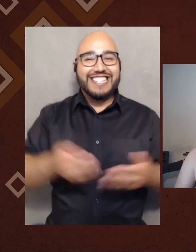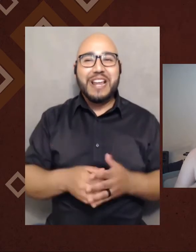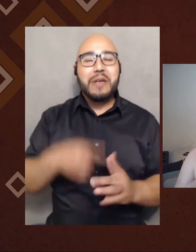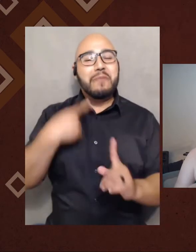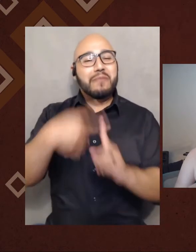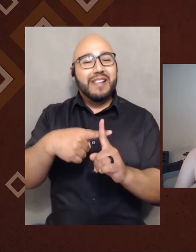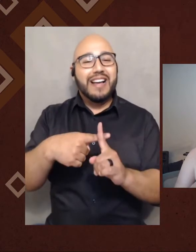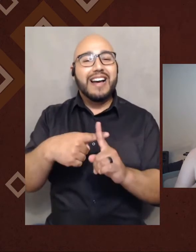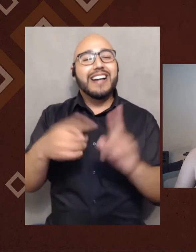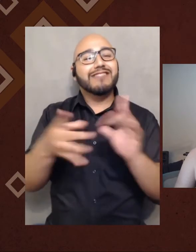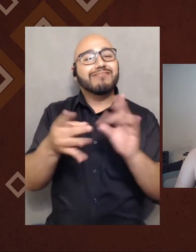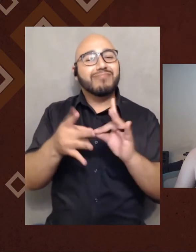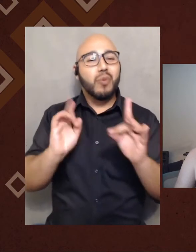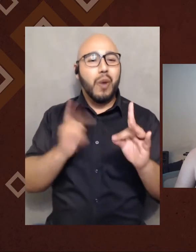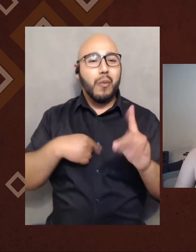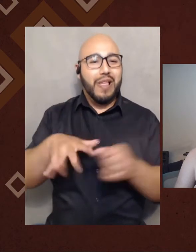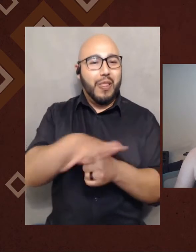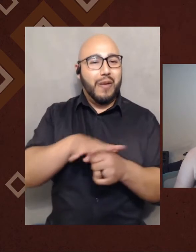we are on campus also.